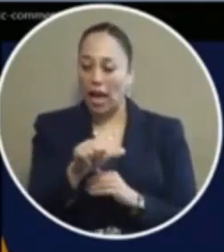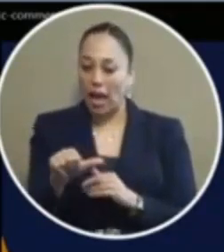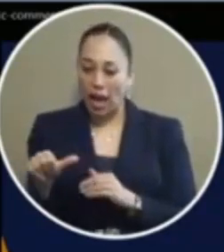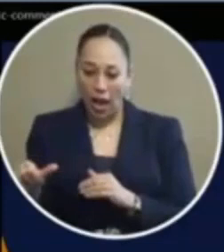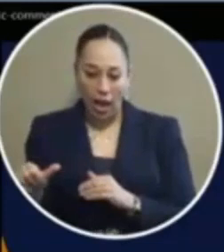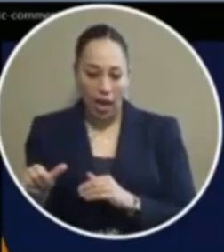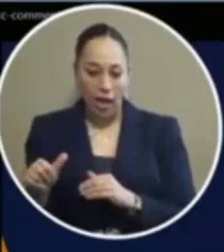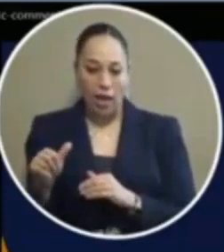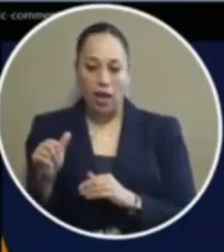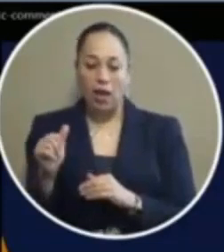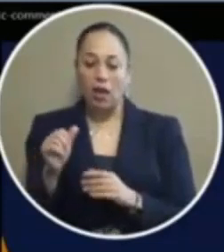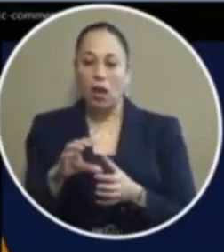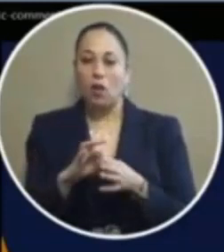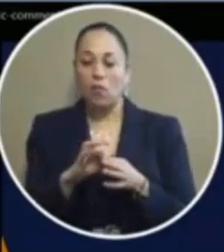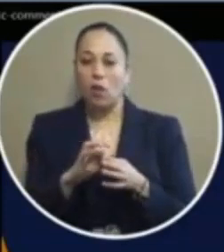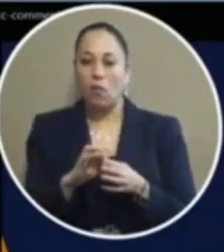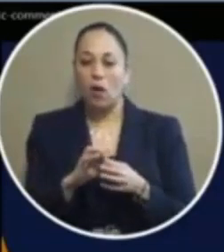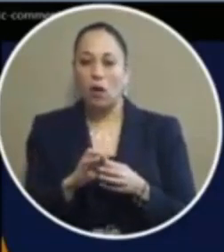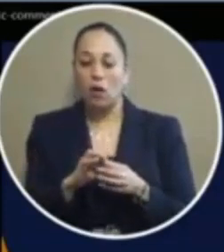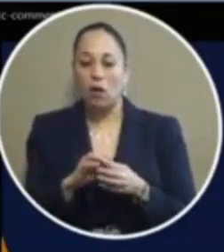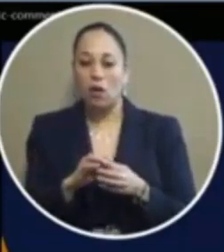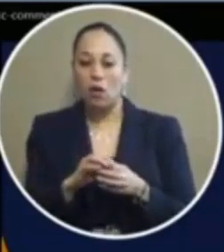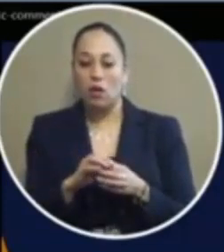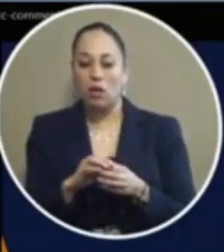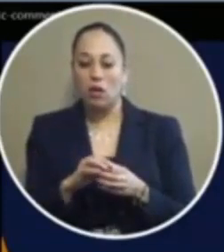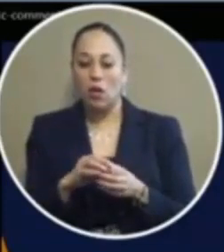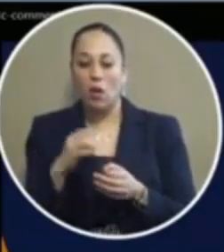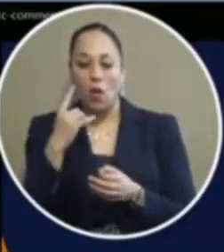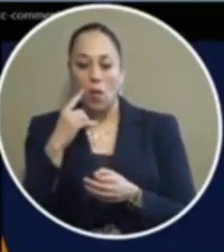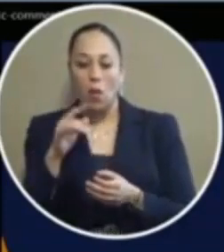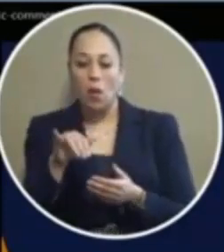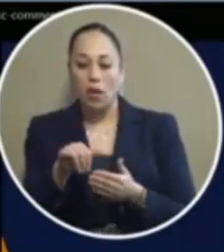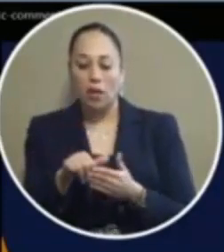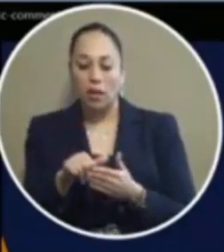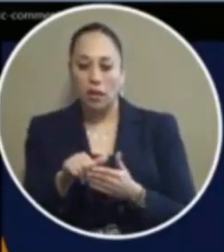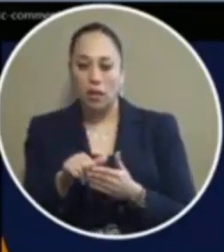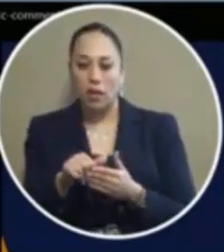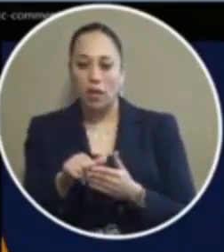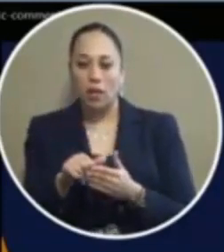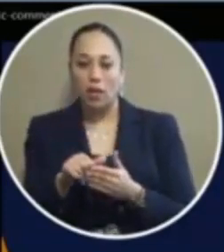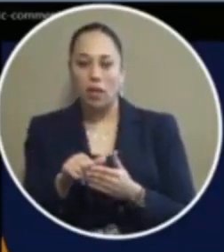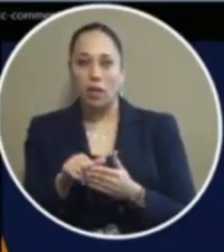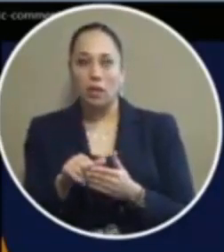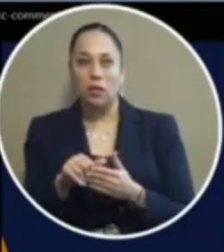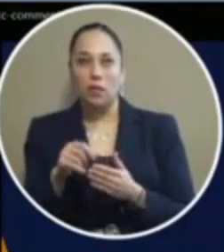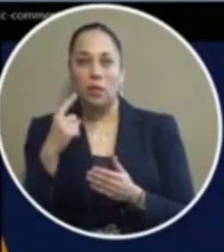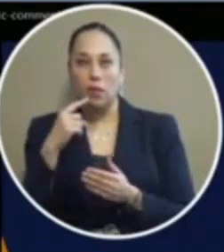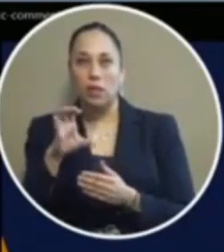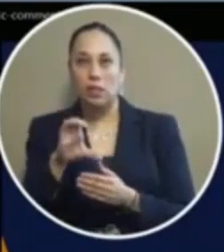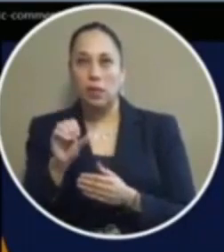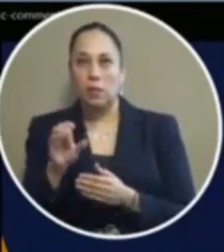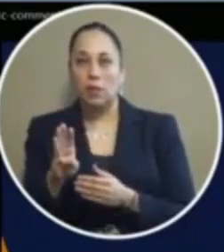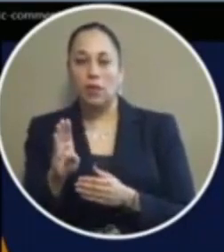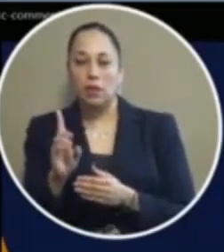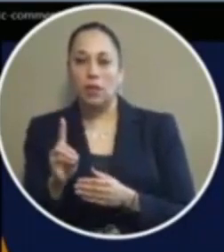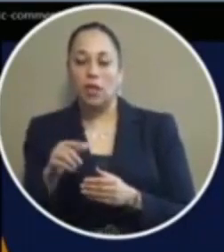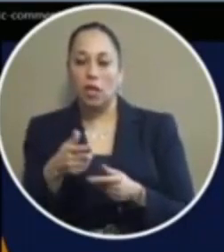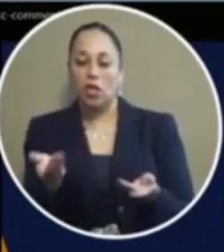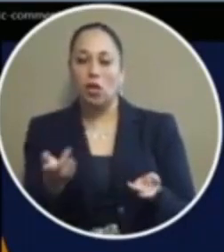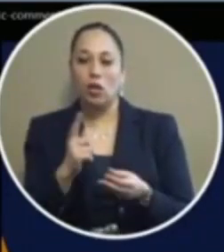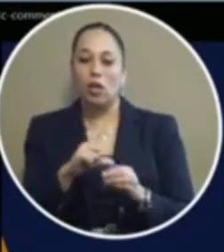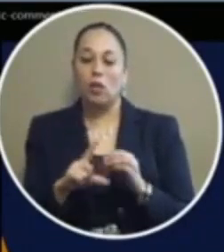law enforcement greg allen district attorney if you guys need me to take you to a smoke shop so you can see all the cbd products that are available in el paso